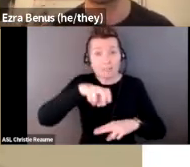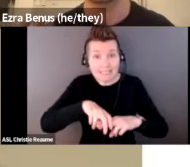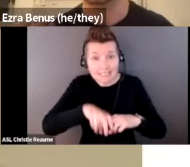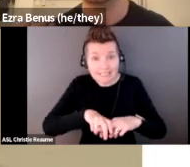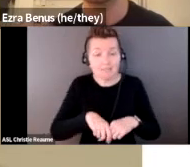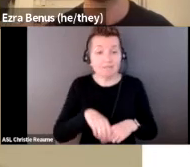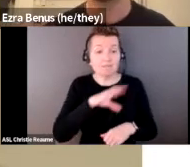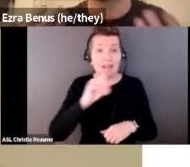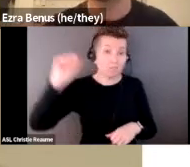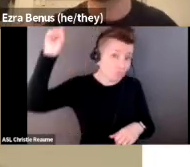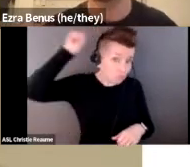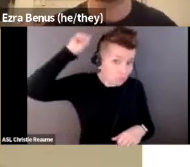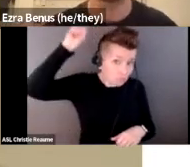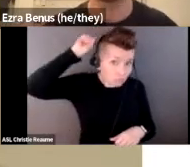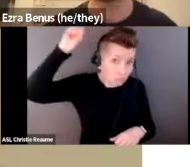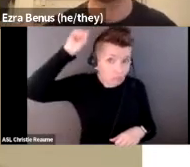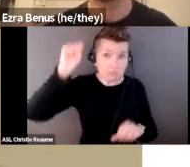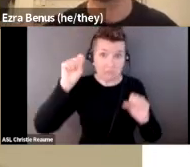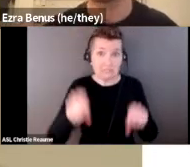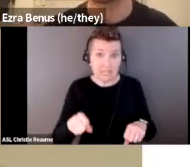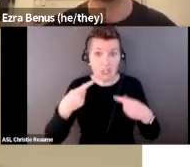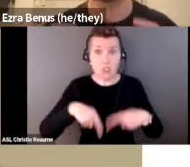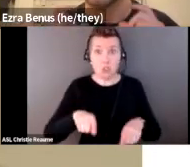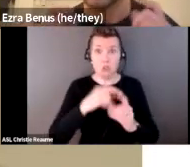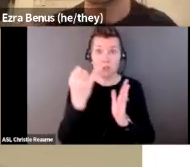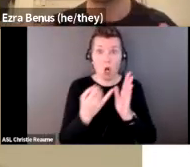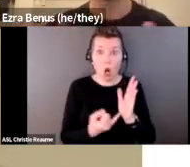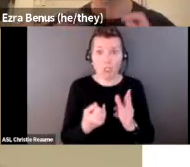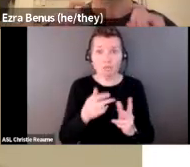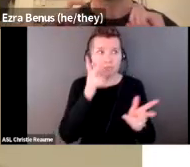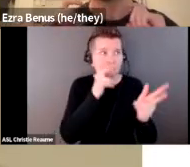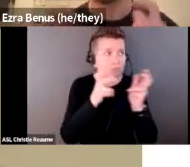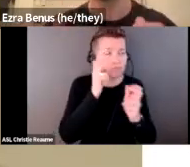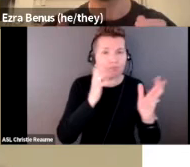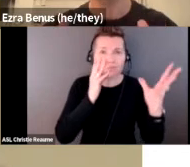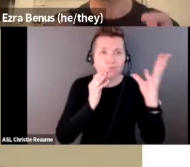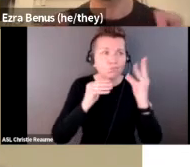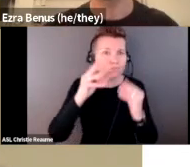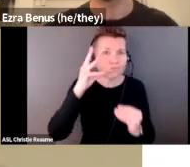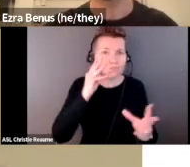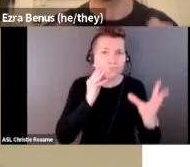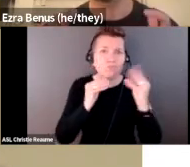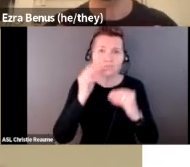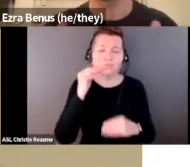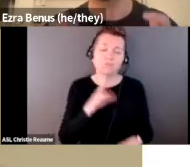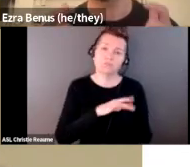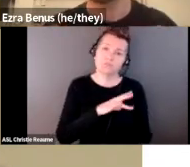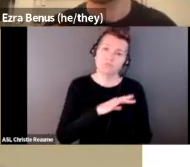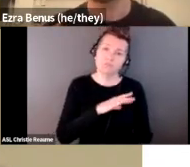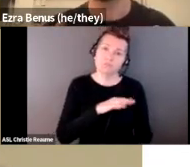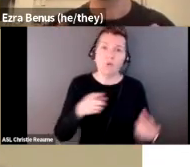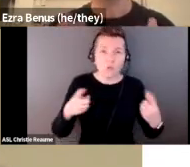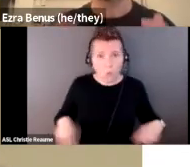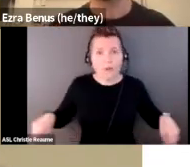for a massage in an art space, I think is just sort of bringing the ways in which we all understand sickness and